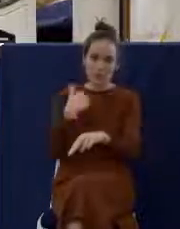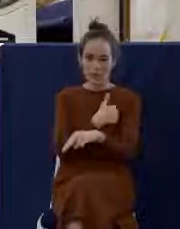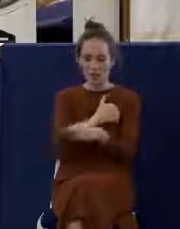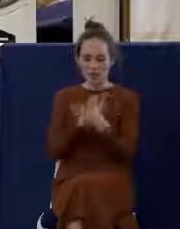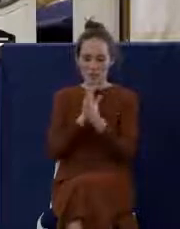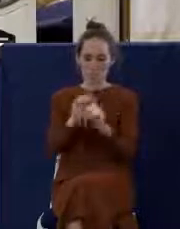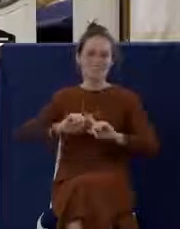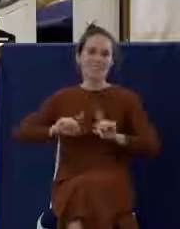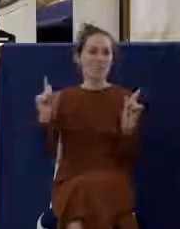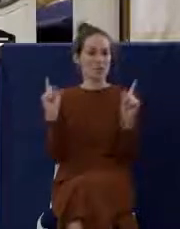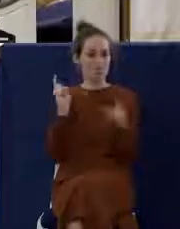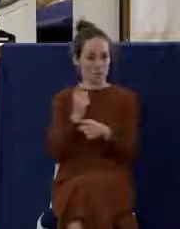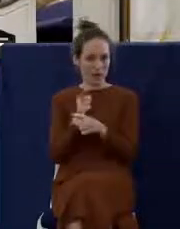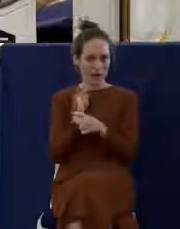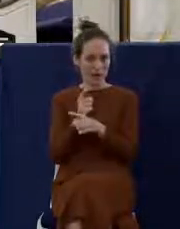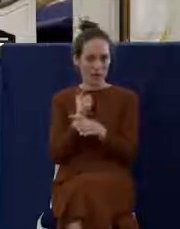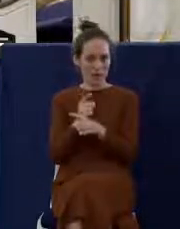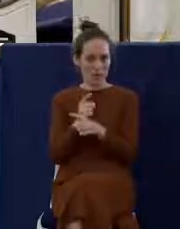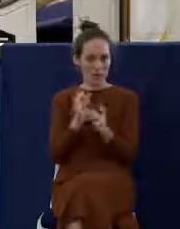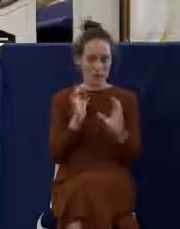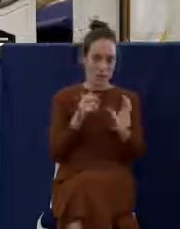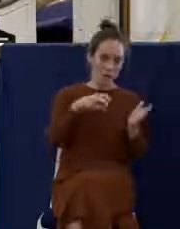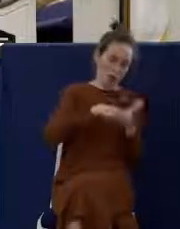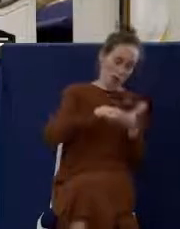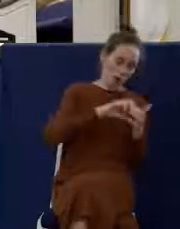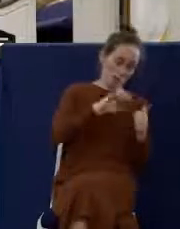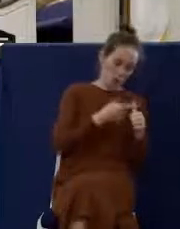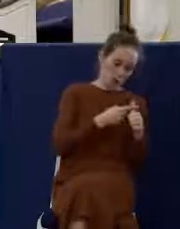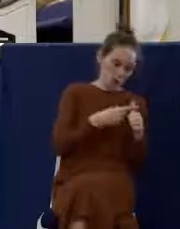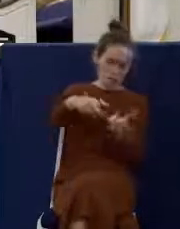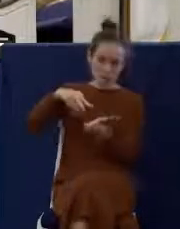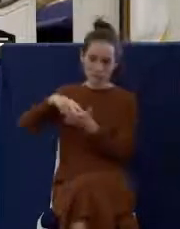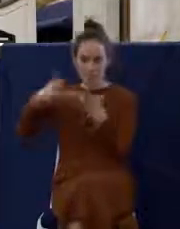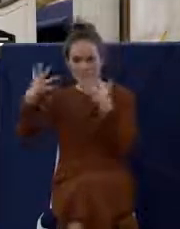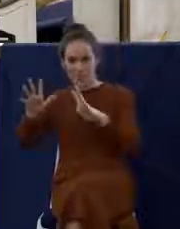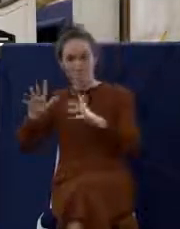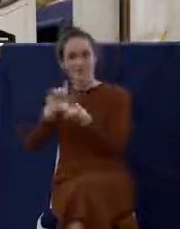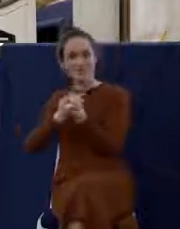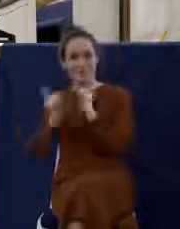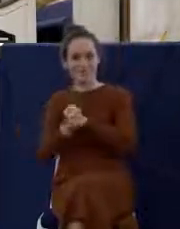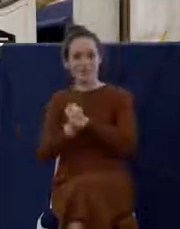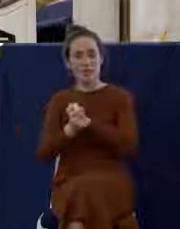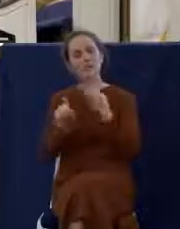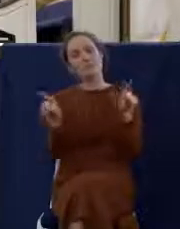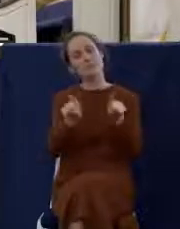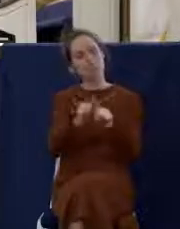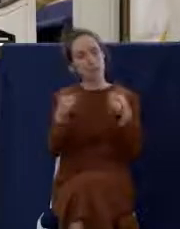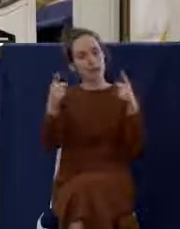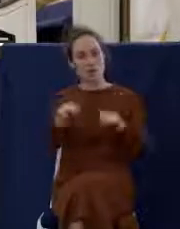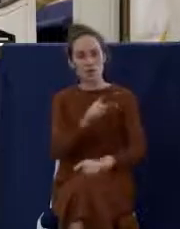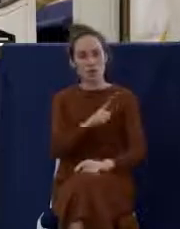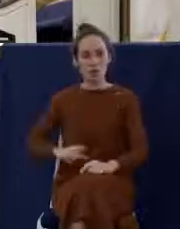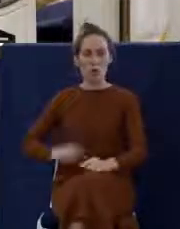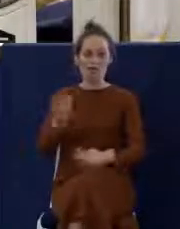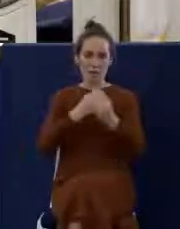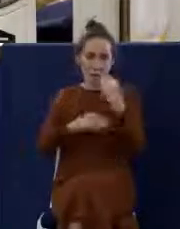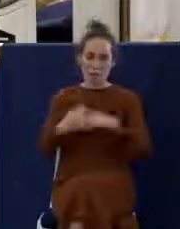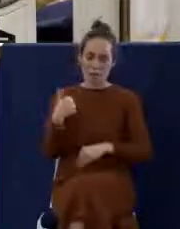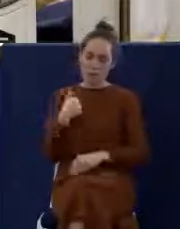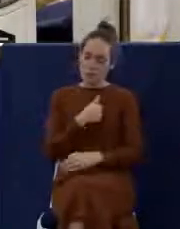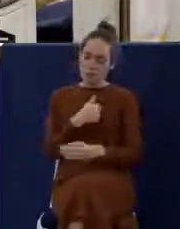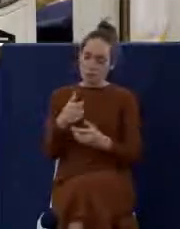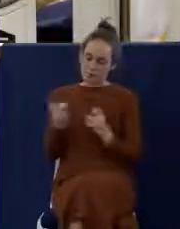our knees? Well, there's a sense in which that also happens at the Lord's Supper. We're strengthened. We're refreshed. We're renewed. We're revived